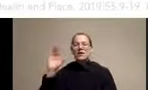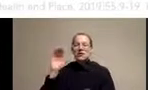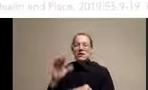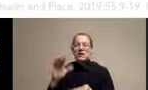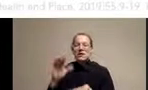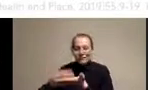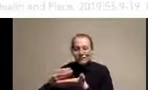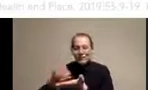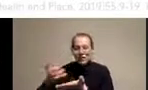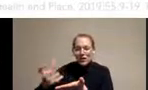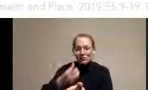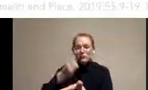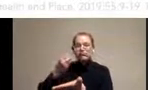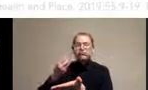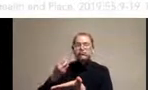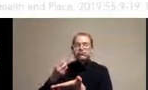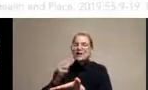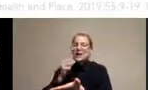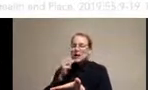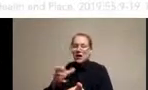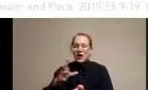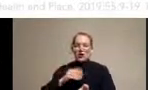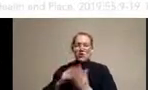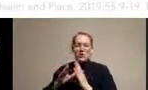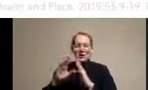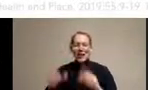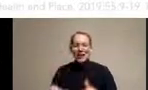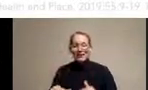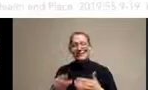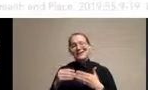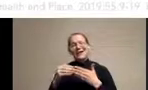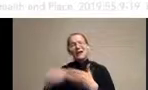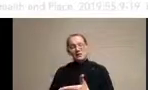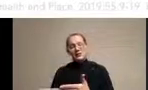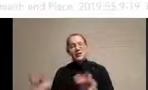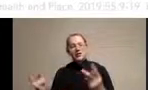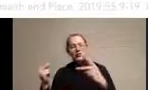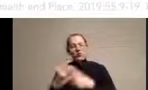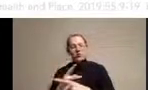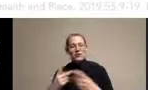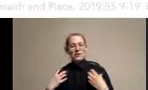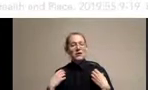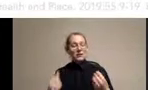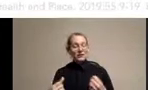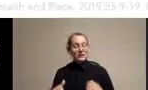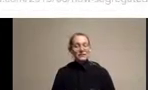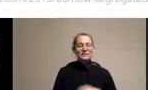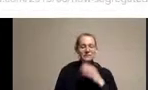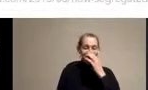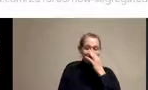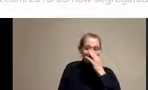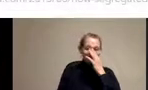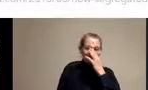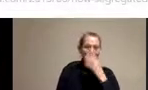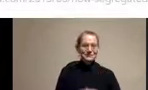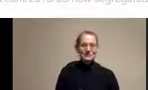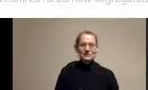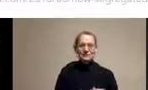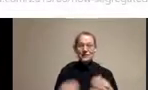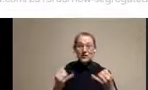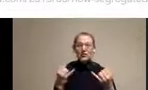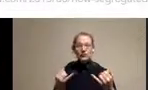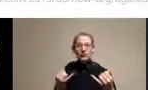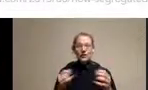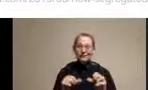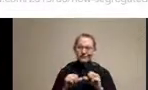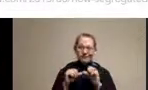looked in a different way, you see there's the sharp line between the red and the yellow. The sharp line is actually eight mile. And today, to this day, the green